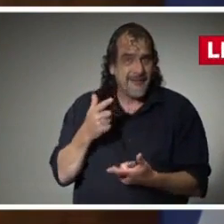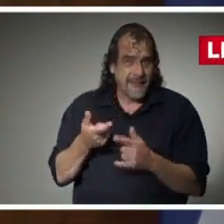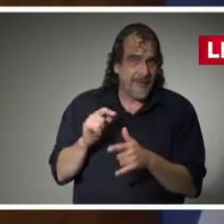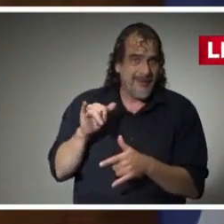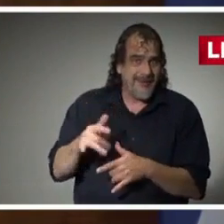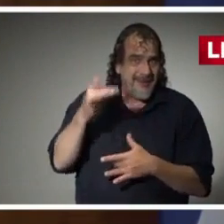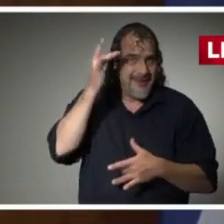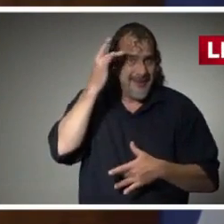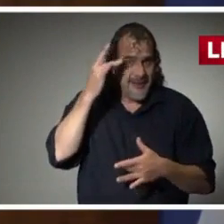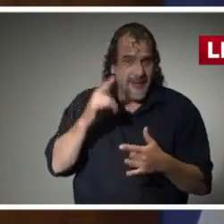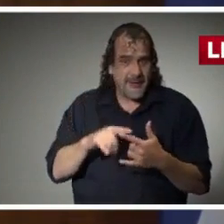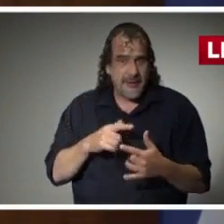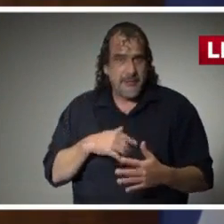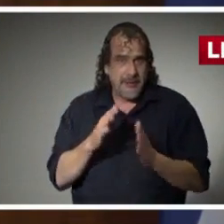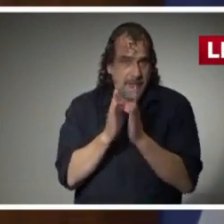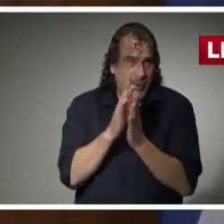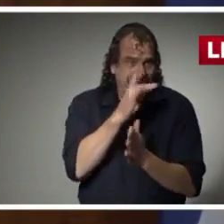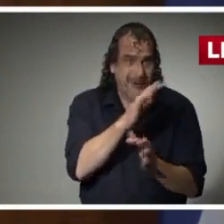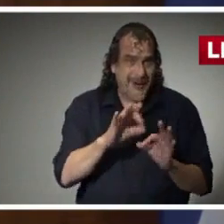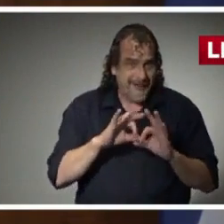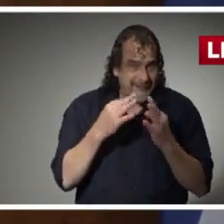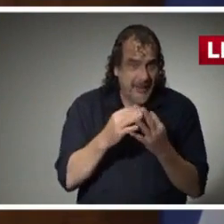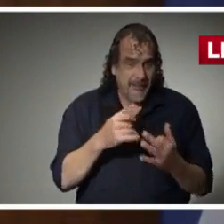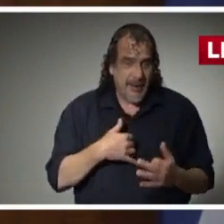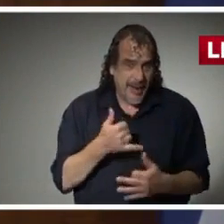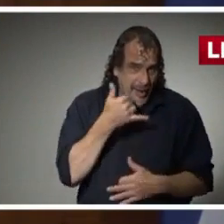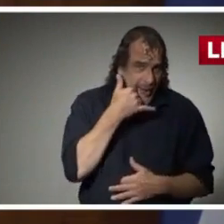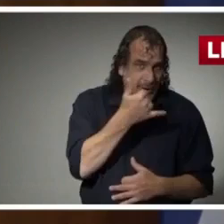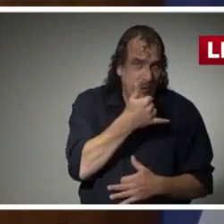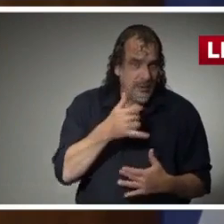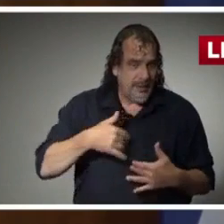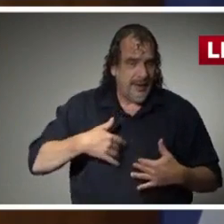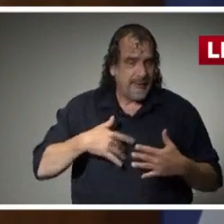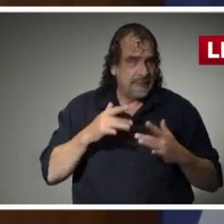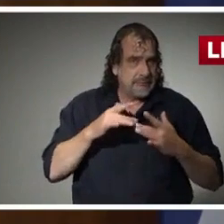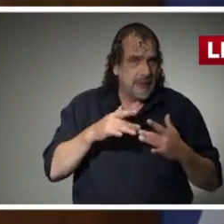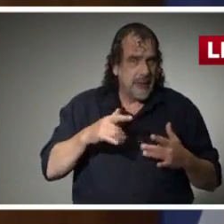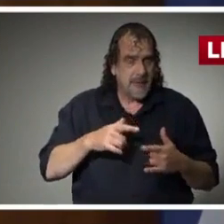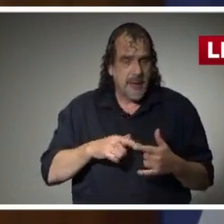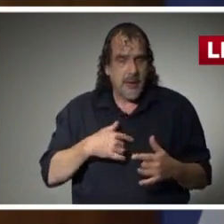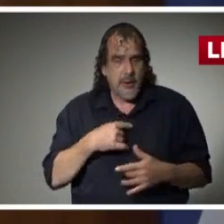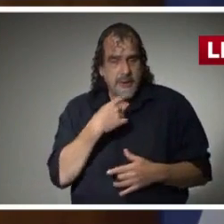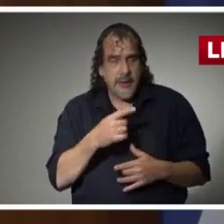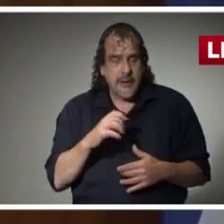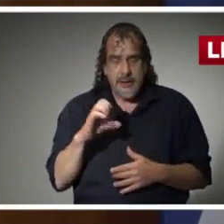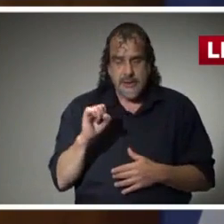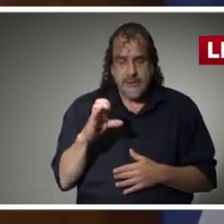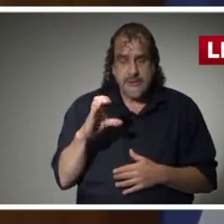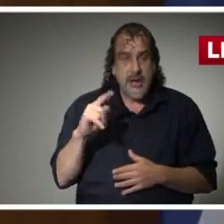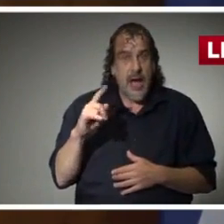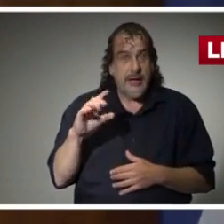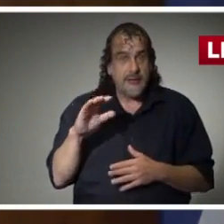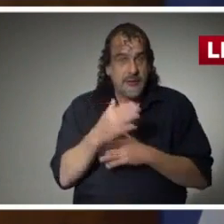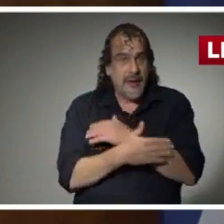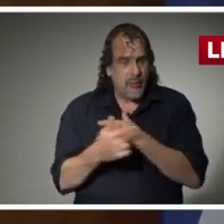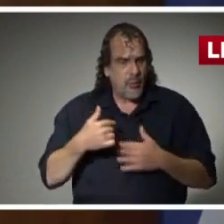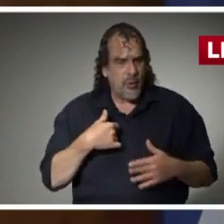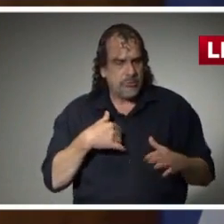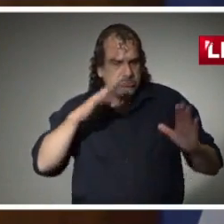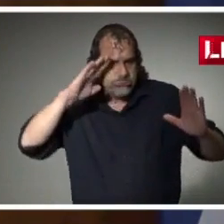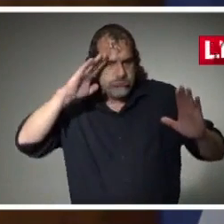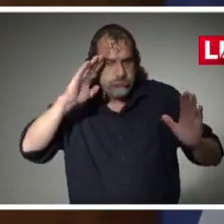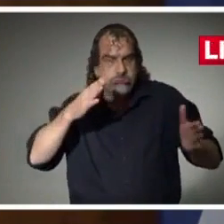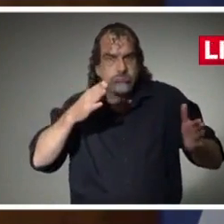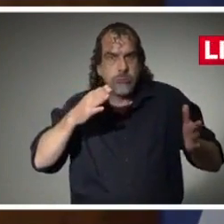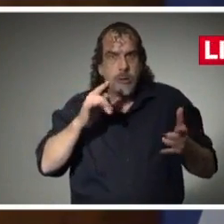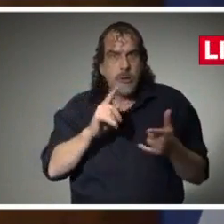him. I personally called him, have not reached him yet, but I did want to tell you that Scott County is certainly an area that has seen a